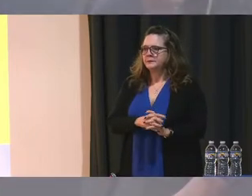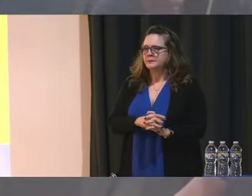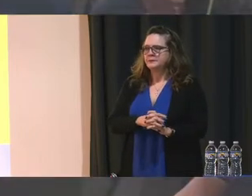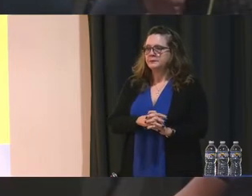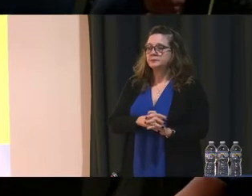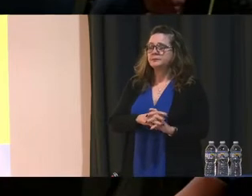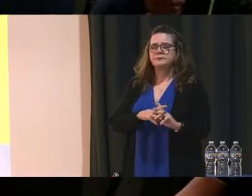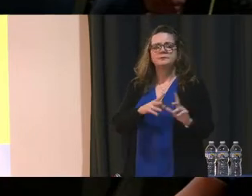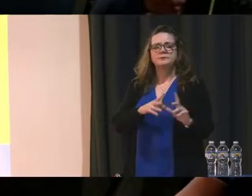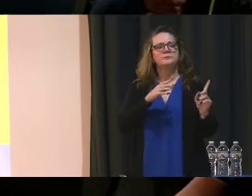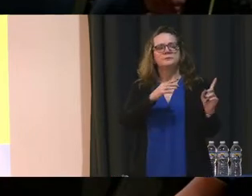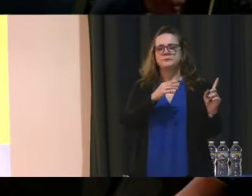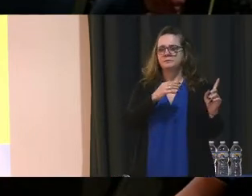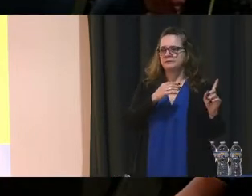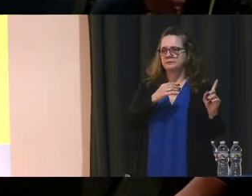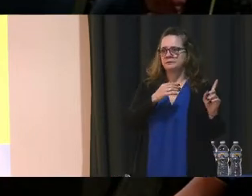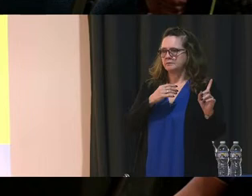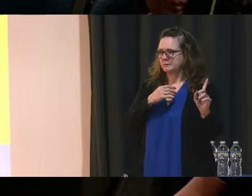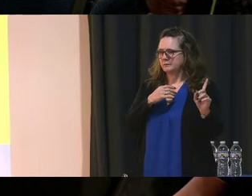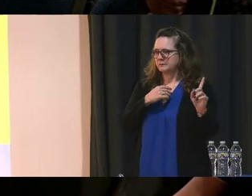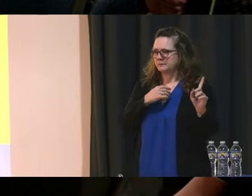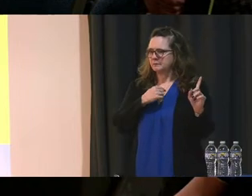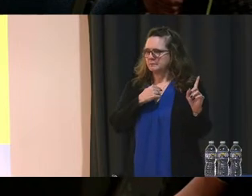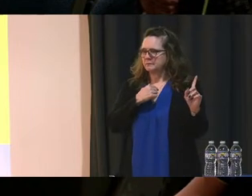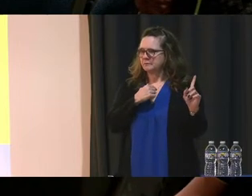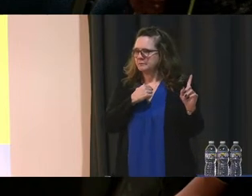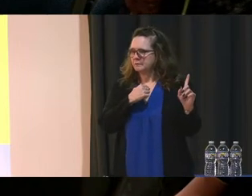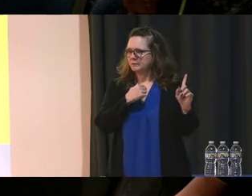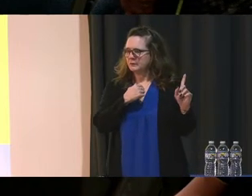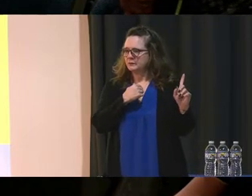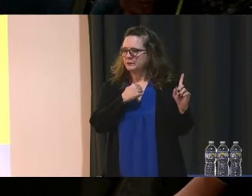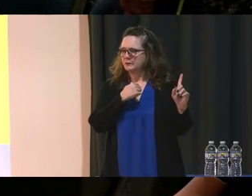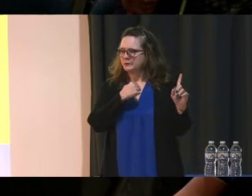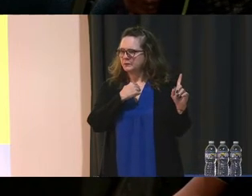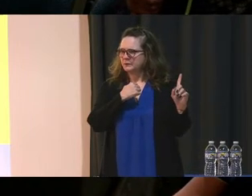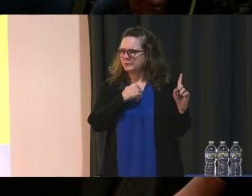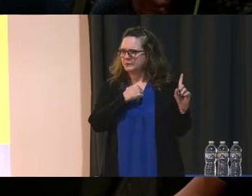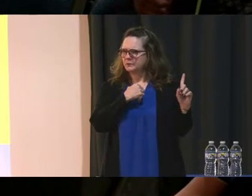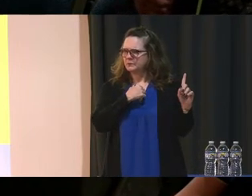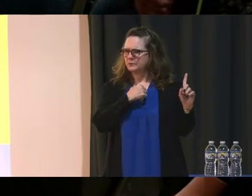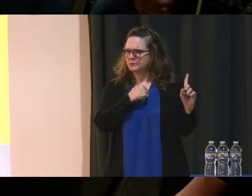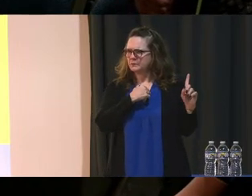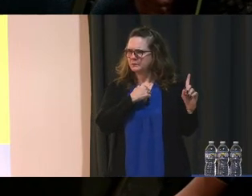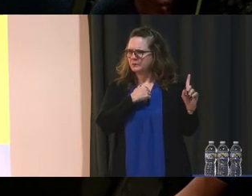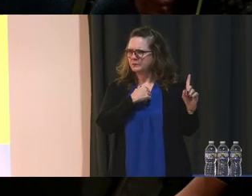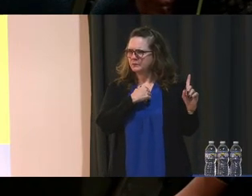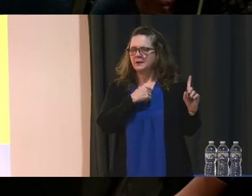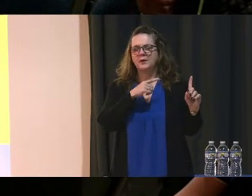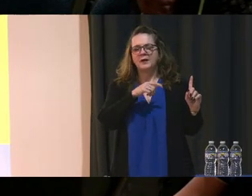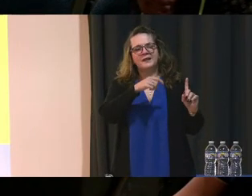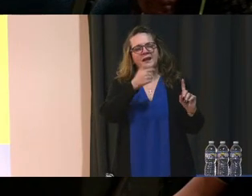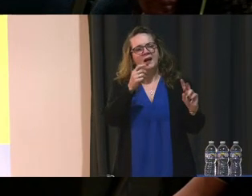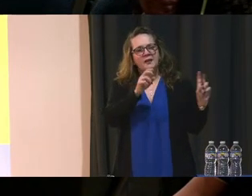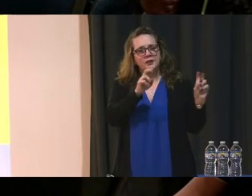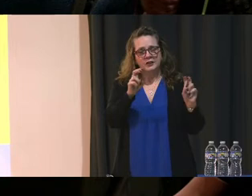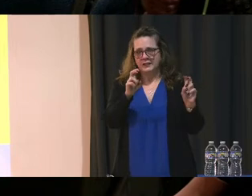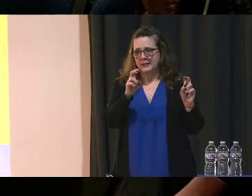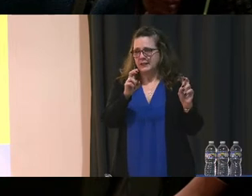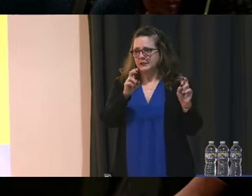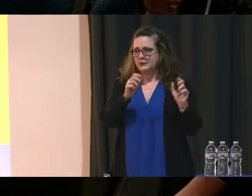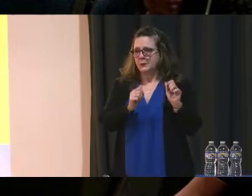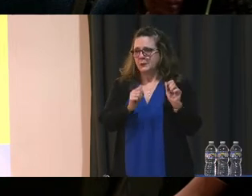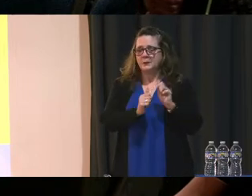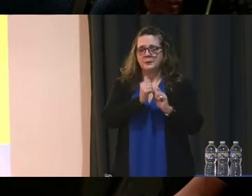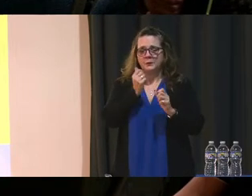So I'm a part of the STEM group and eSports as well. One small issue is most of our info